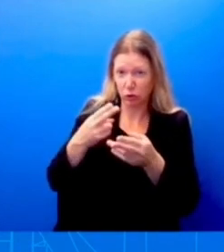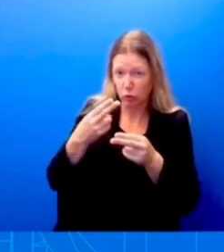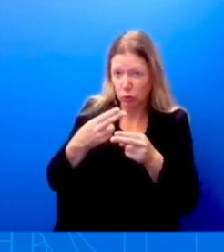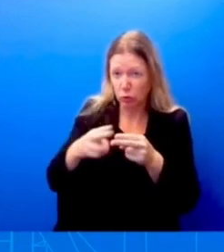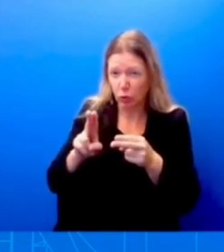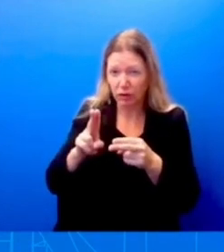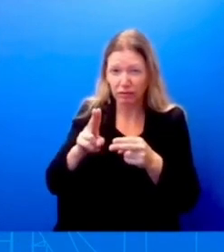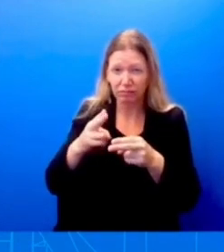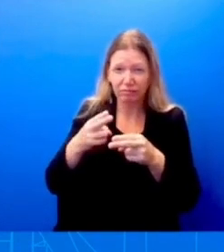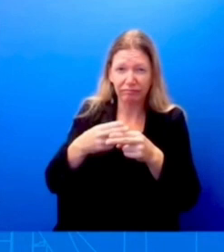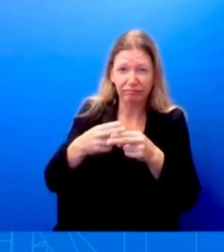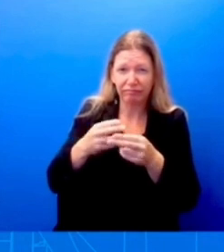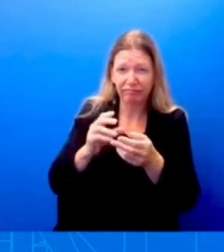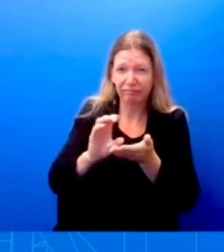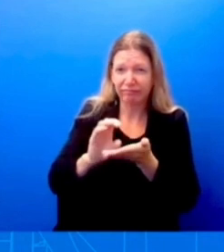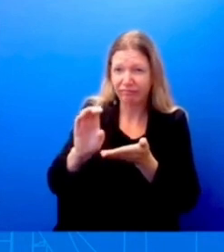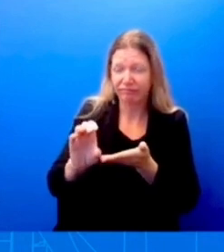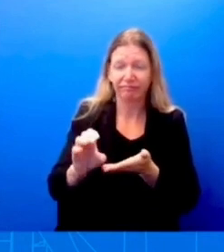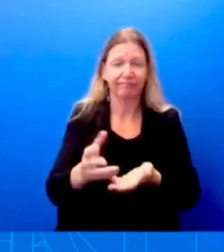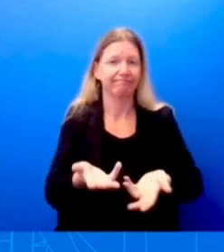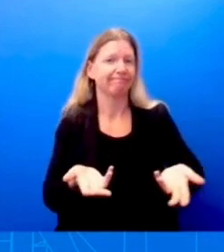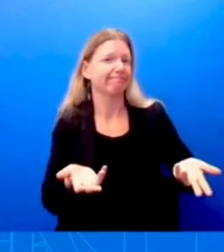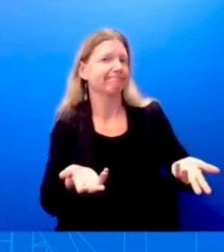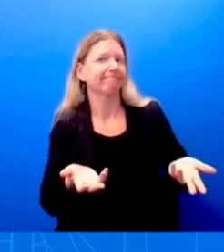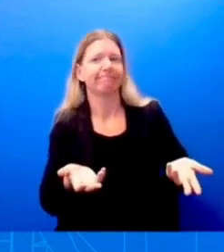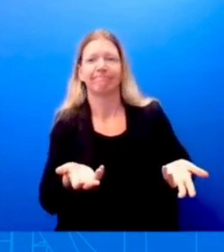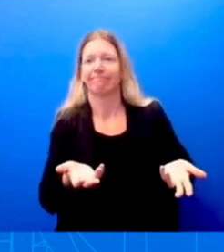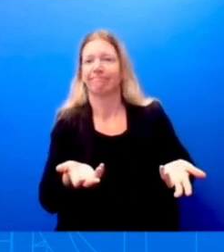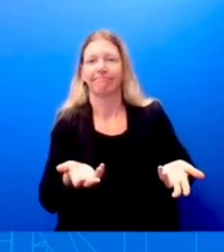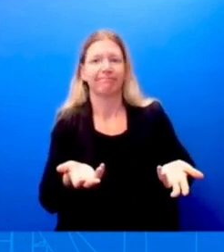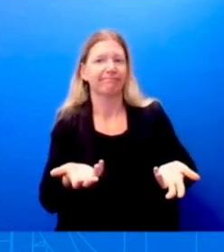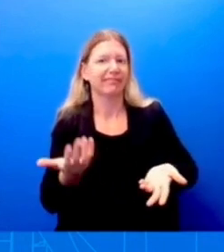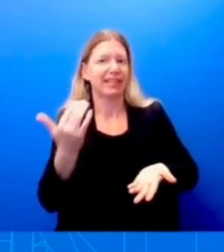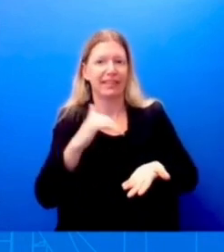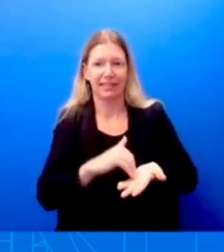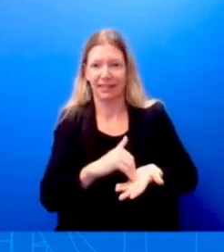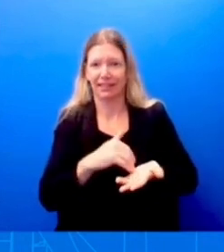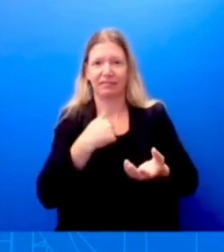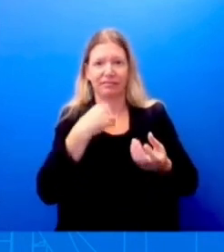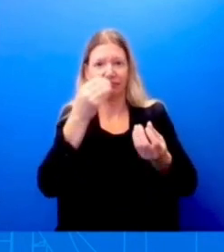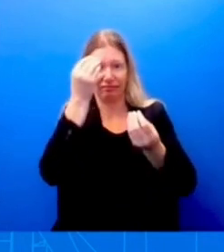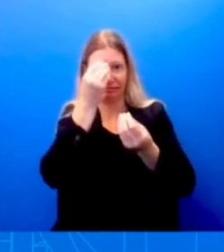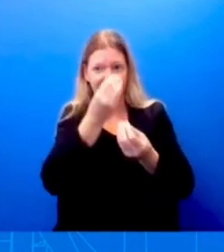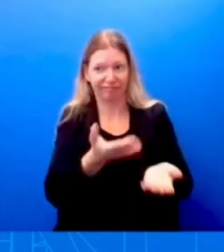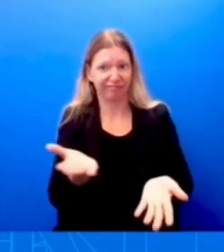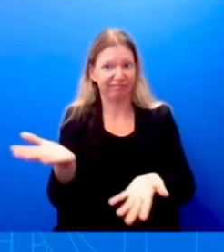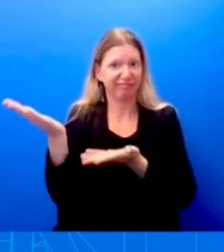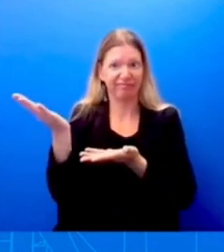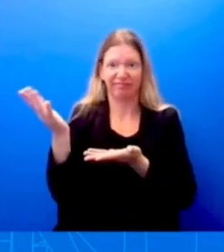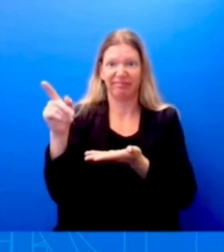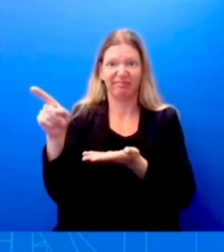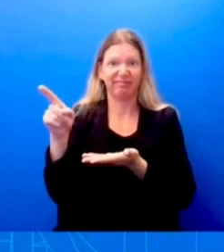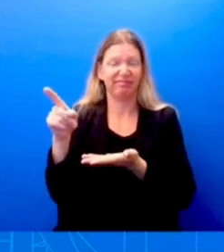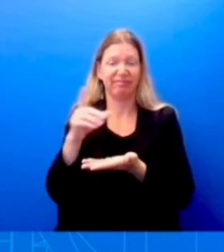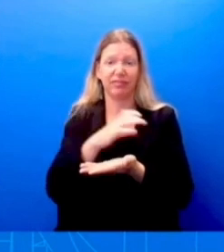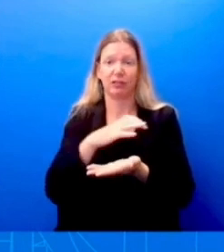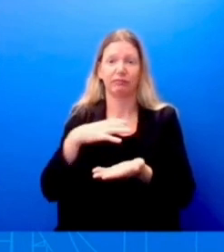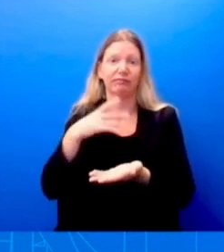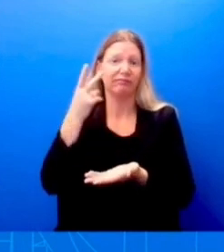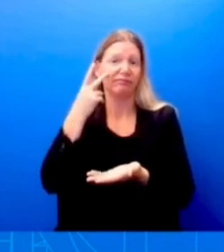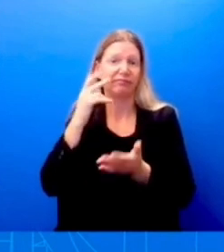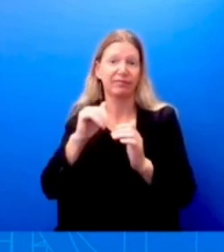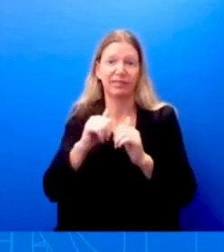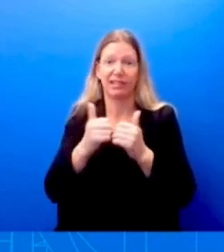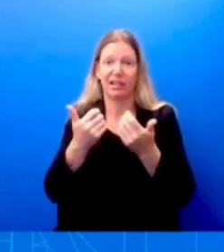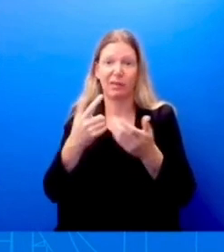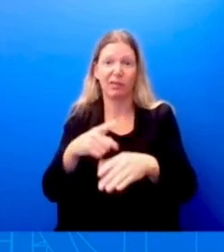again, that's something that I'll defer to Congress on the length of potential continuing resolution. Again, there should be no reason for a government shutdown.